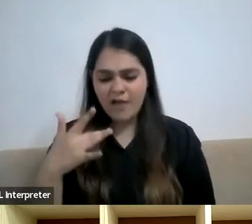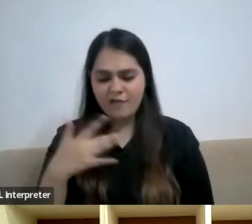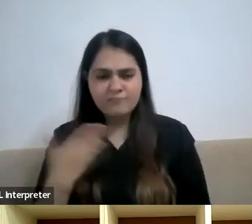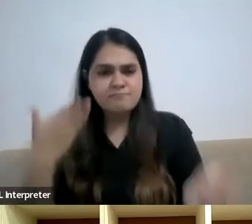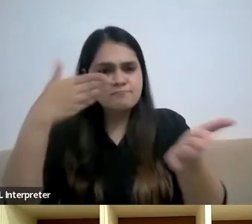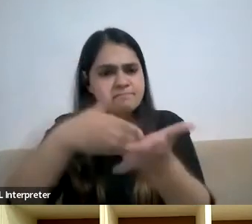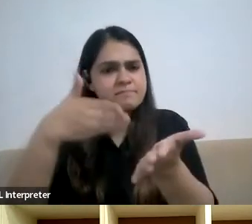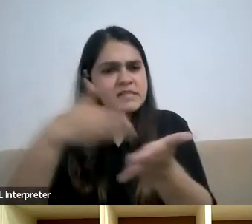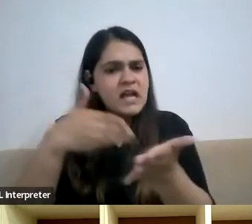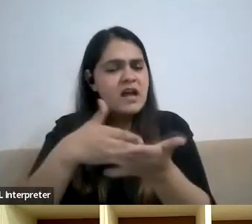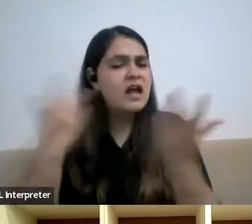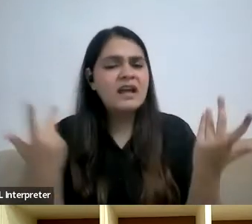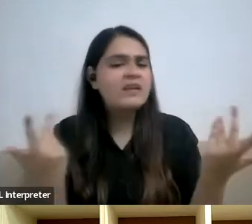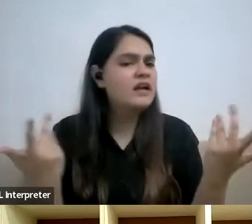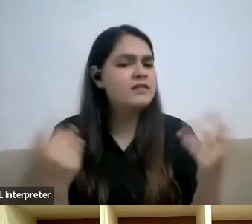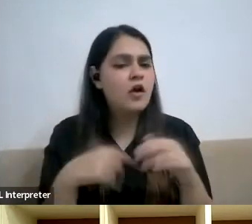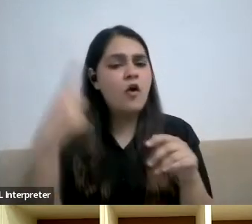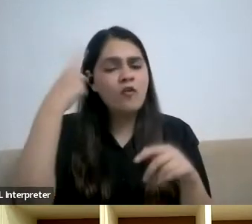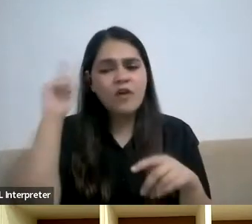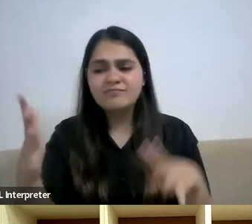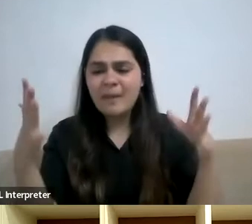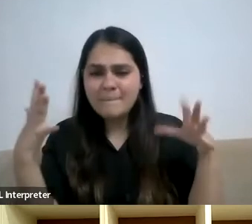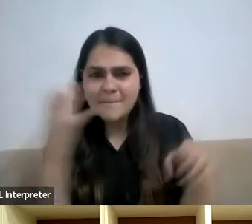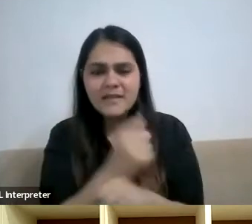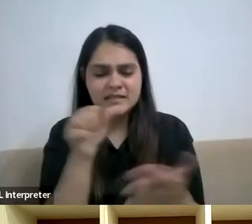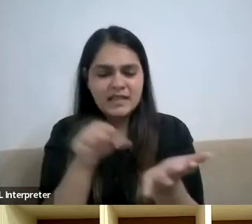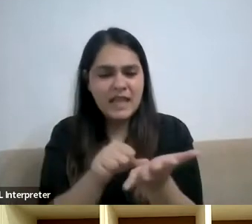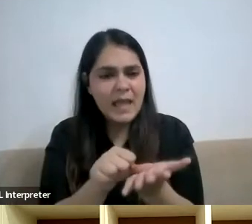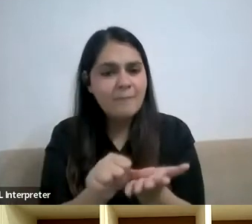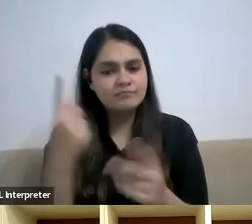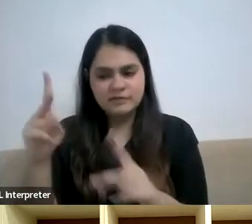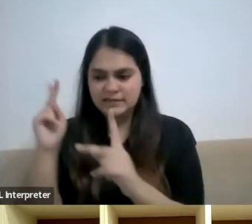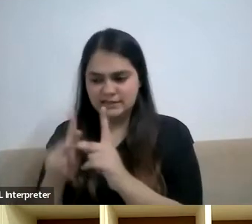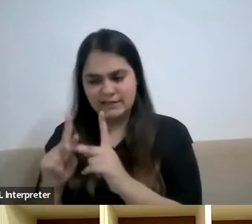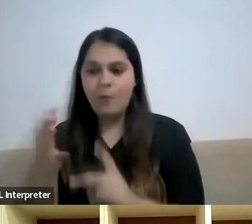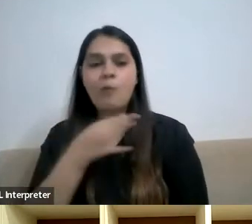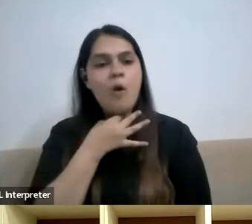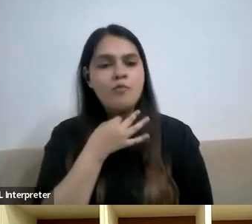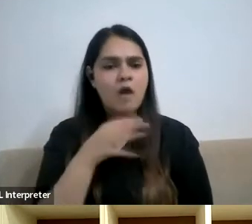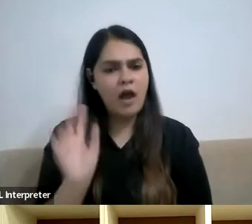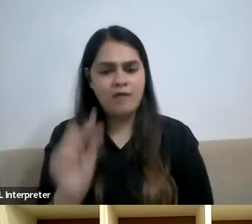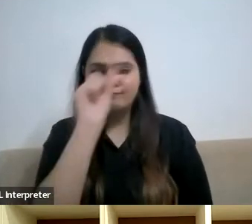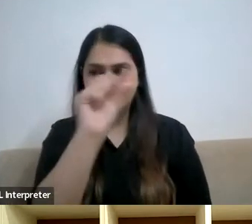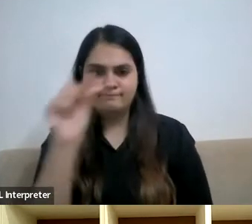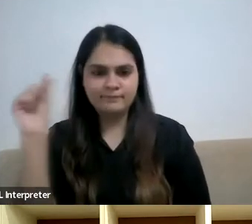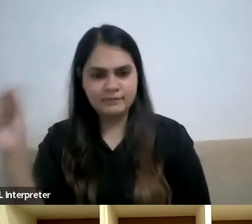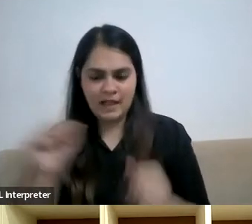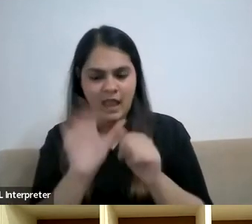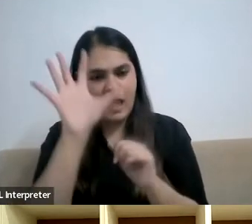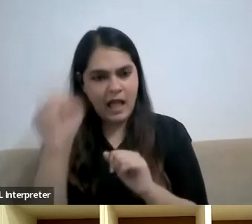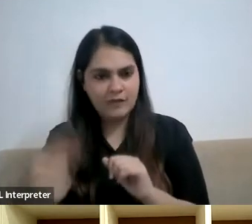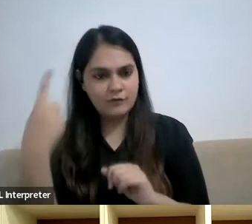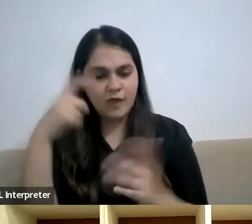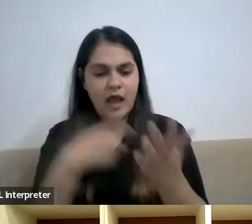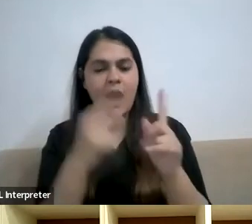your view for the lack of implementation of the existing promises of accessibility under the Rights of